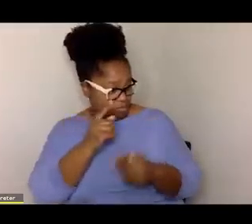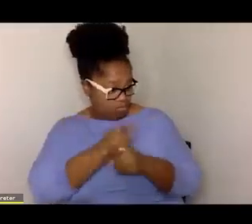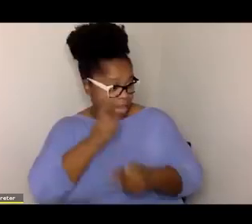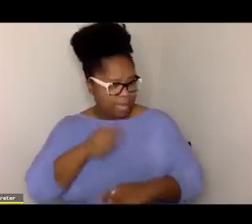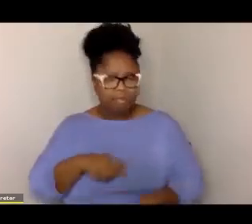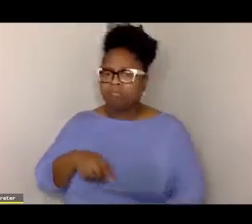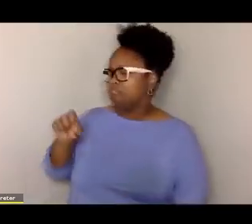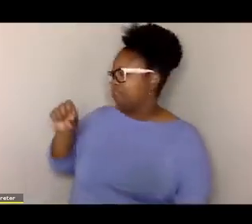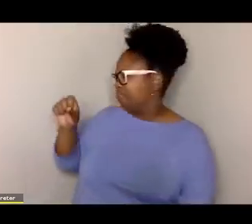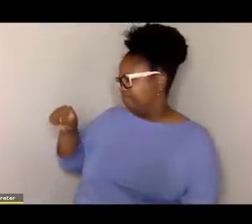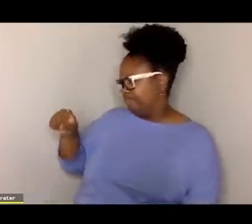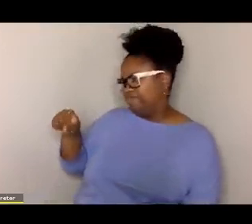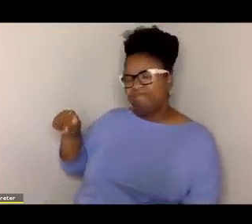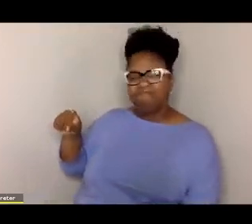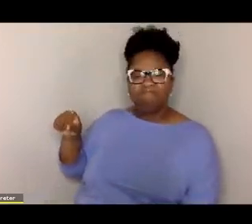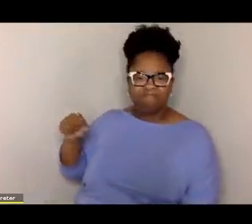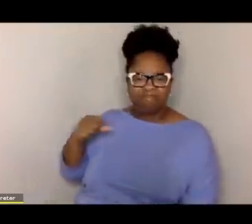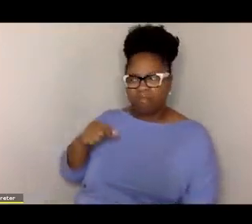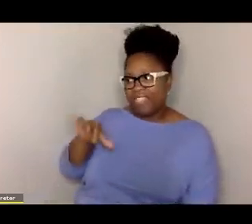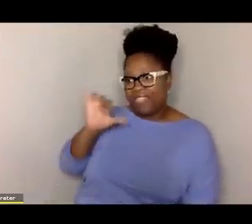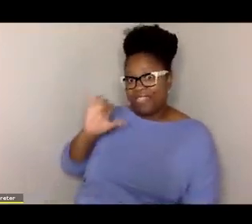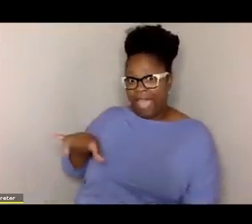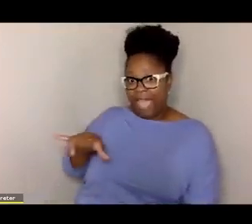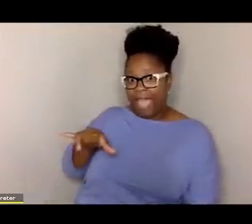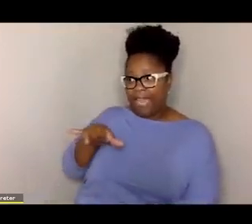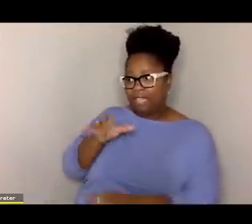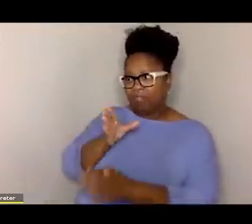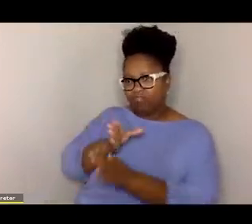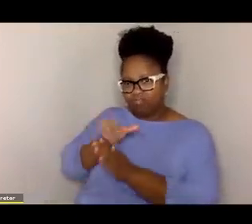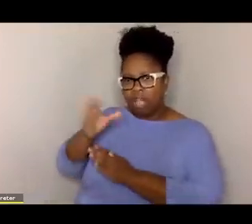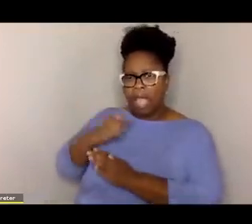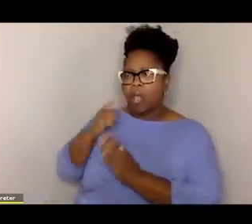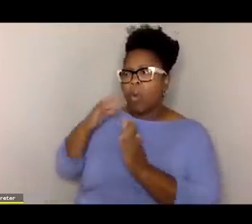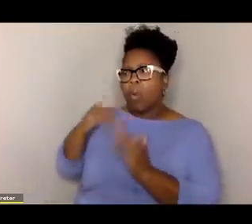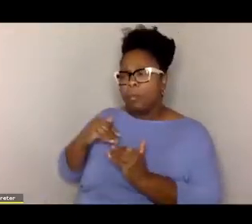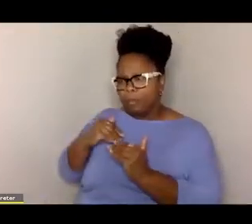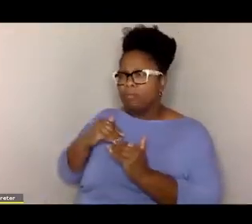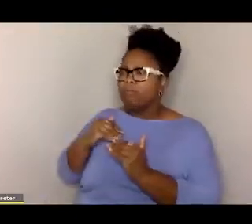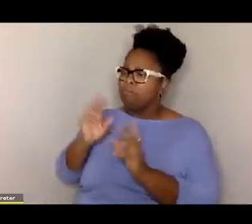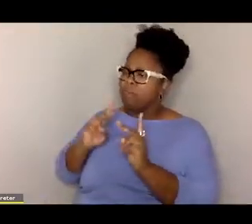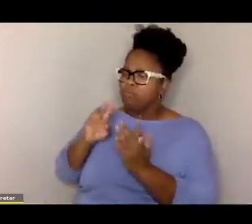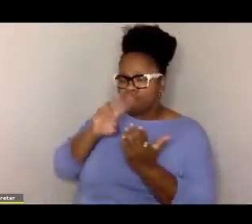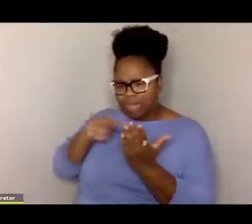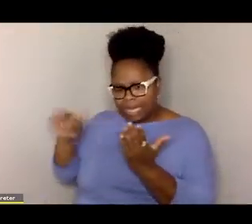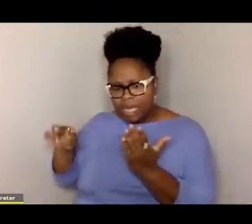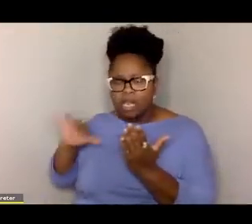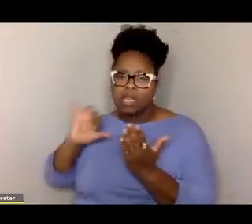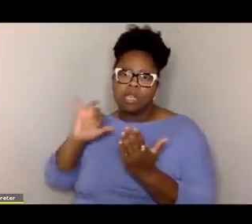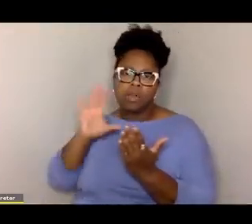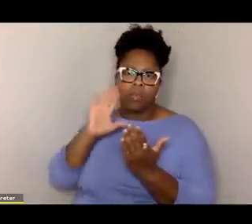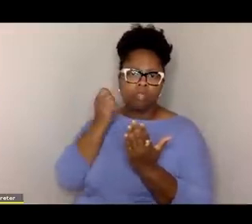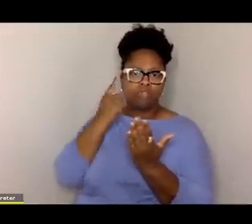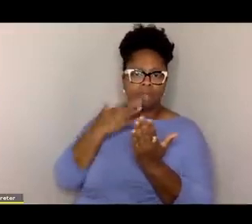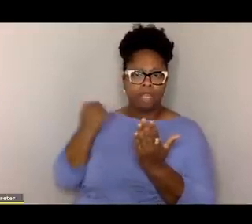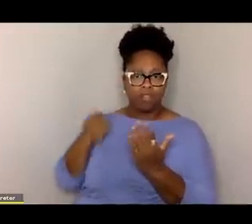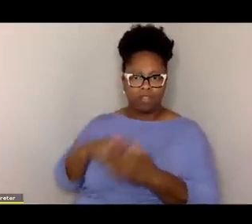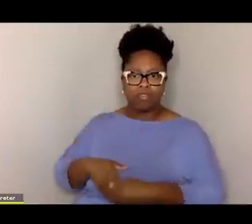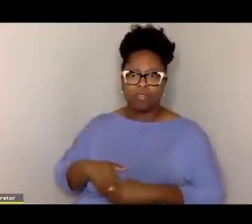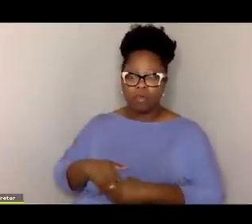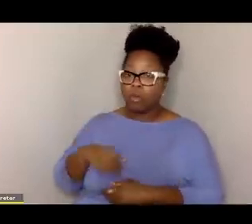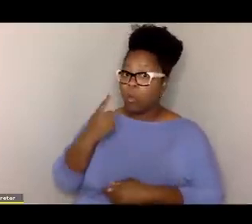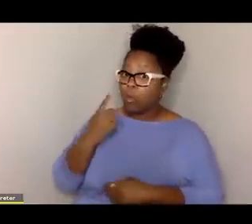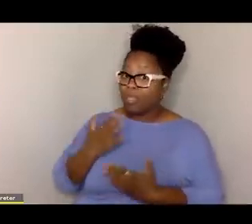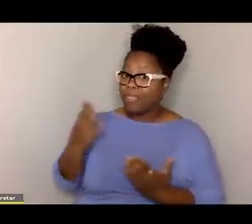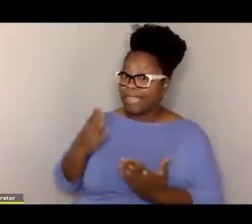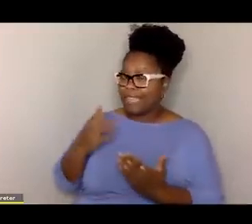So, exactly. And I think that this is an area that I hope the book will help people understand better. You know, one of the things